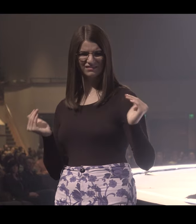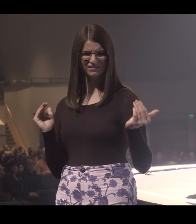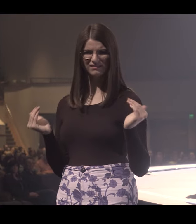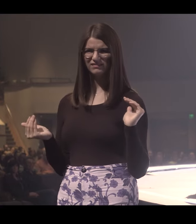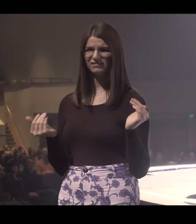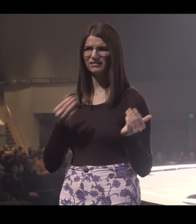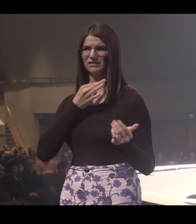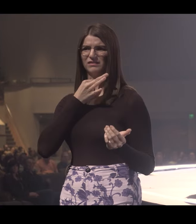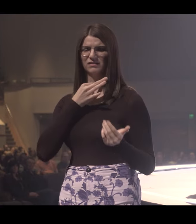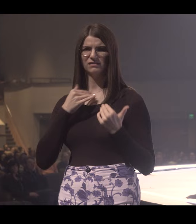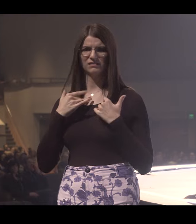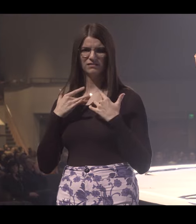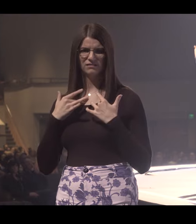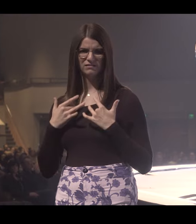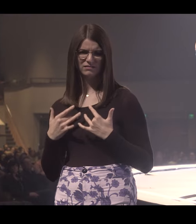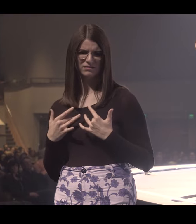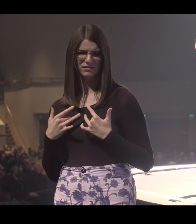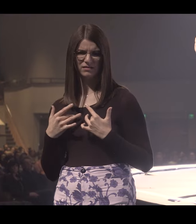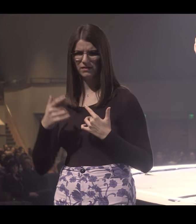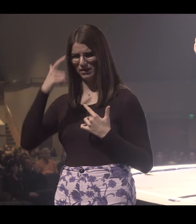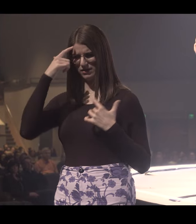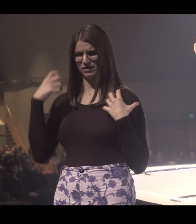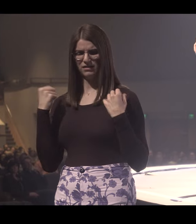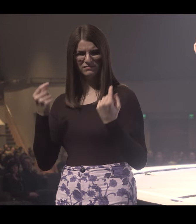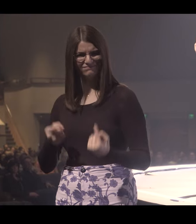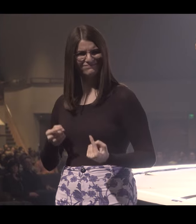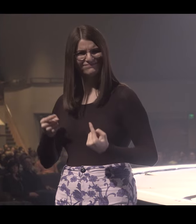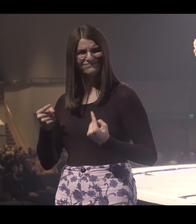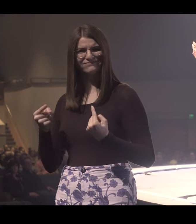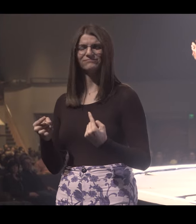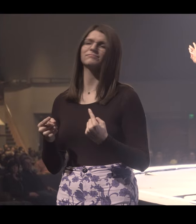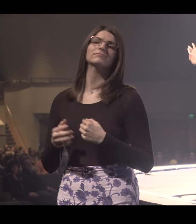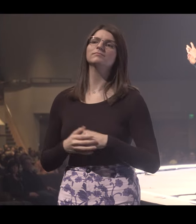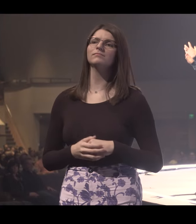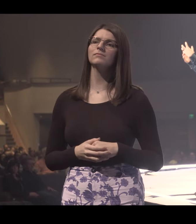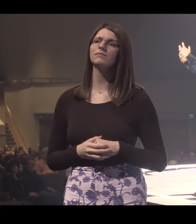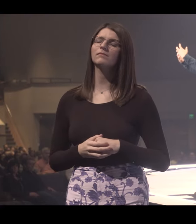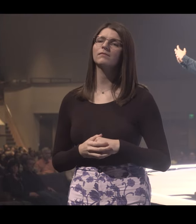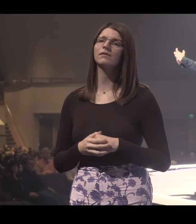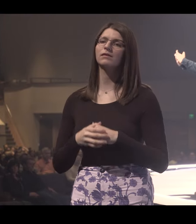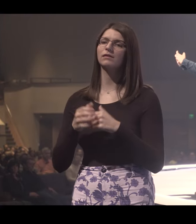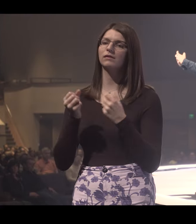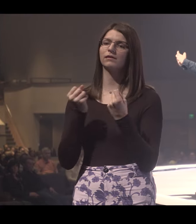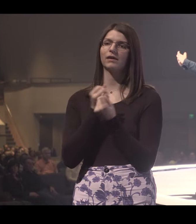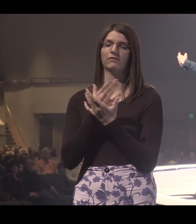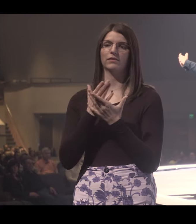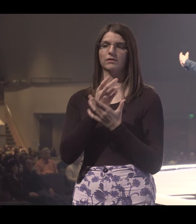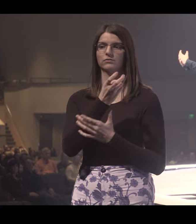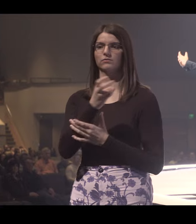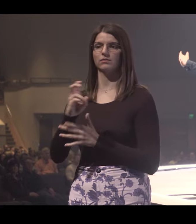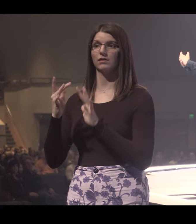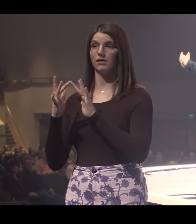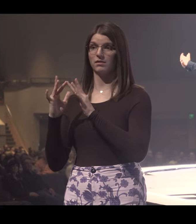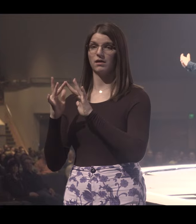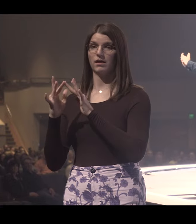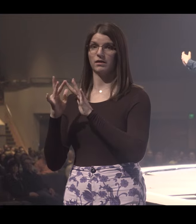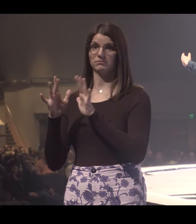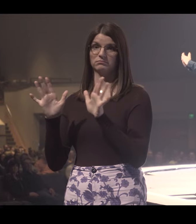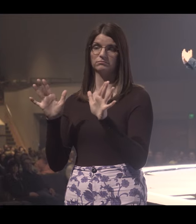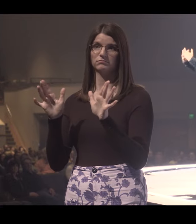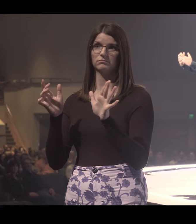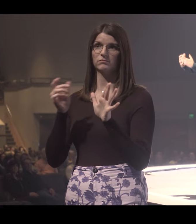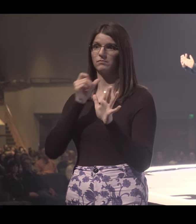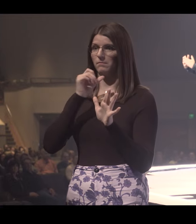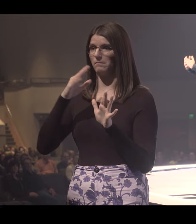And we wonder why we're so depressed and struggle with our mental health. But everything is moving online nowadays. And it's not all bad.